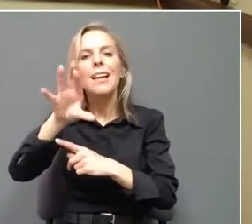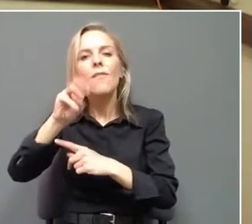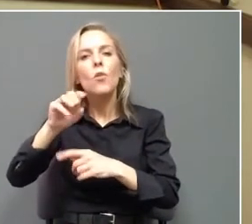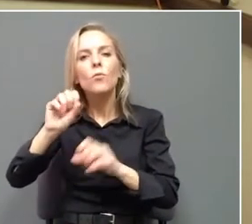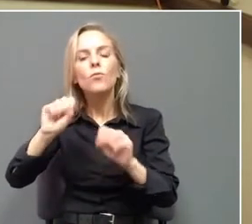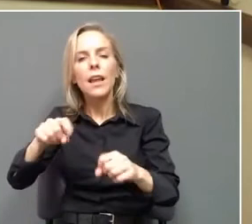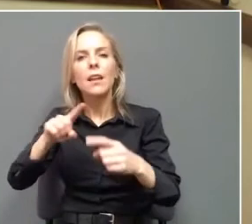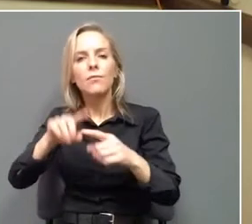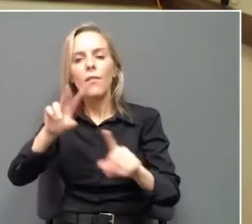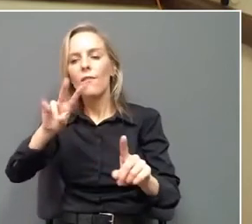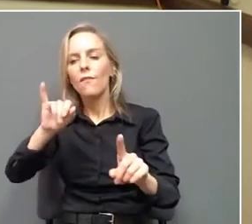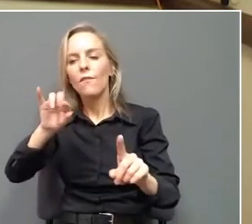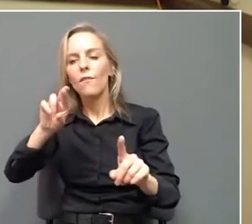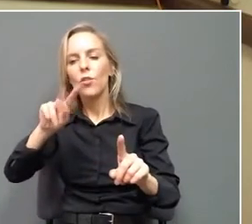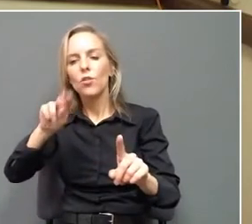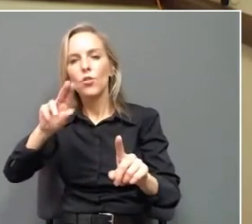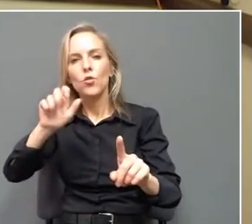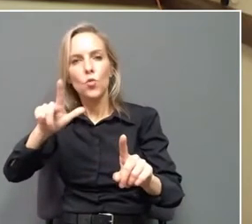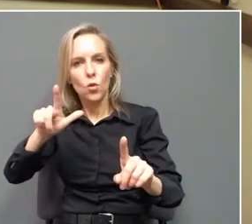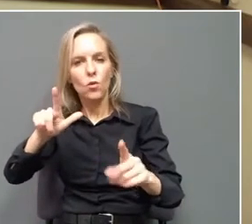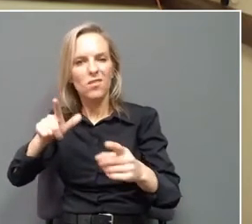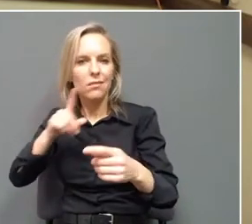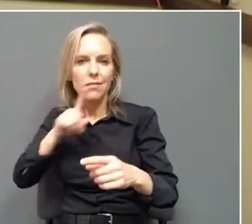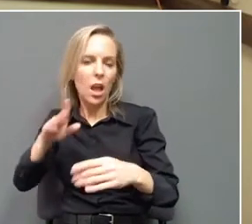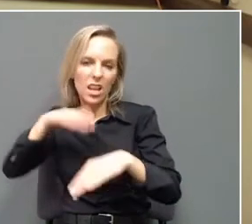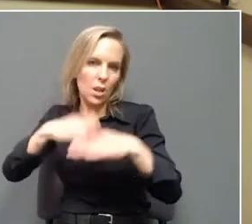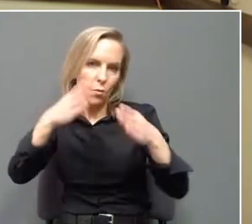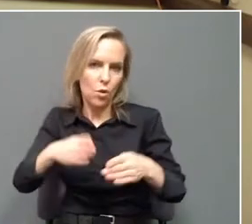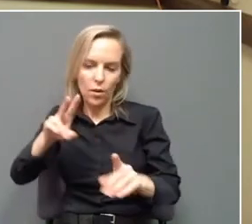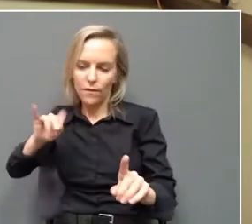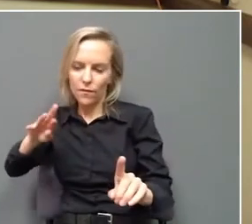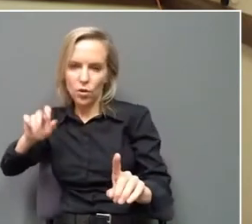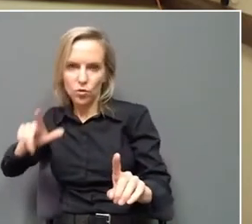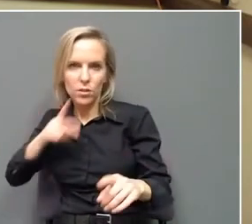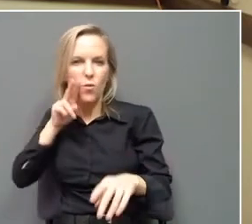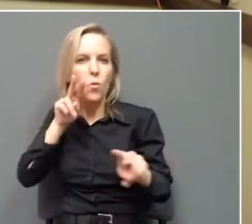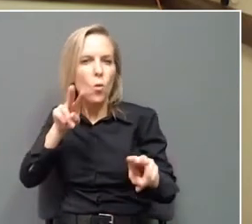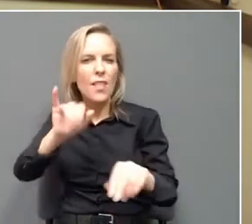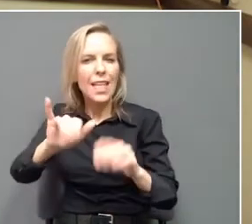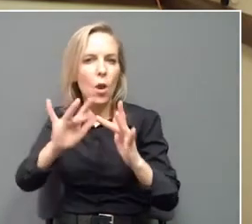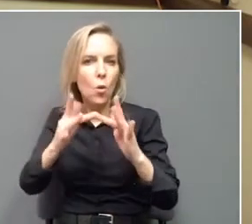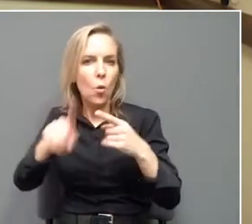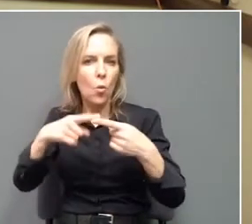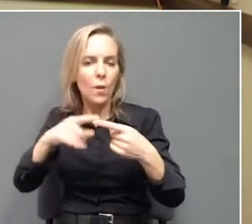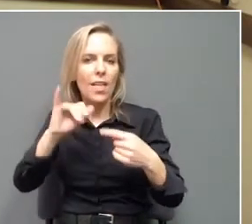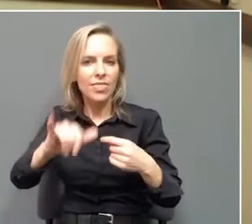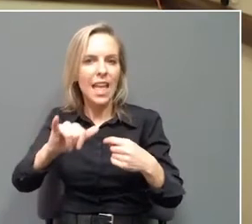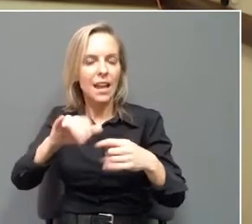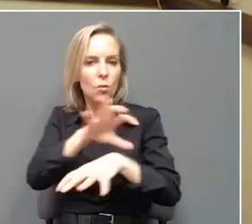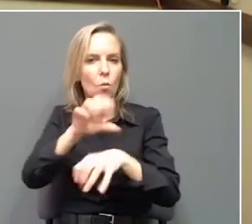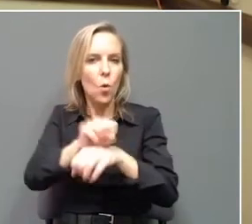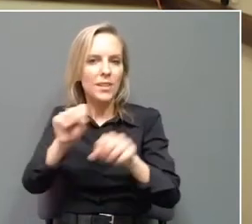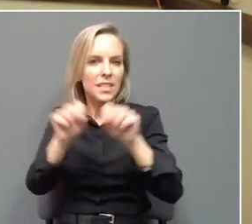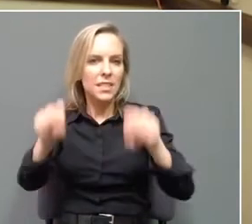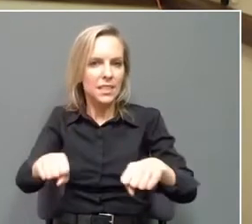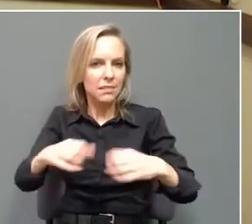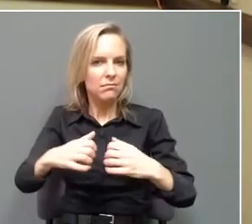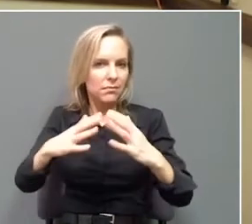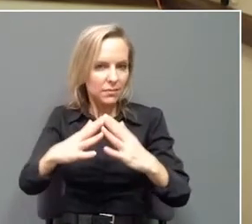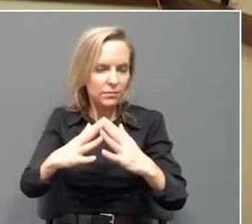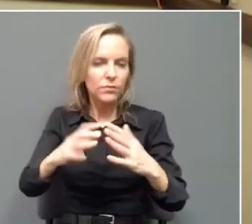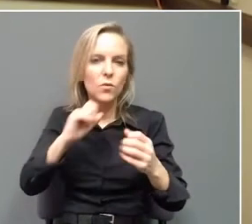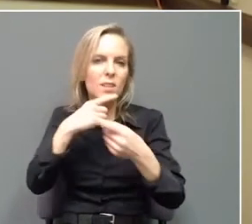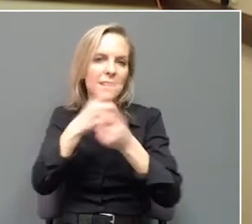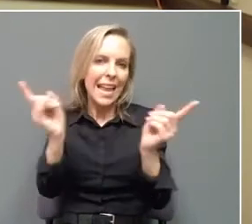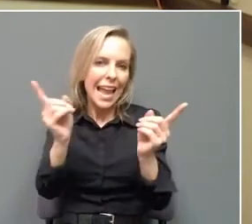Watch that kcc.ky.gov website for the launch of that appointment system, and of course, we'll announce it in this weekly